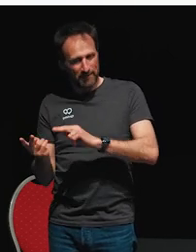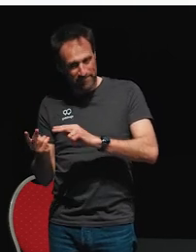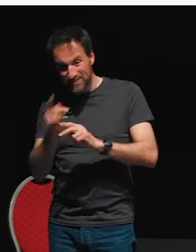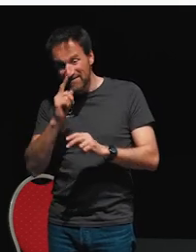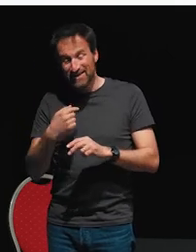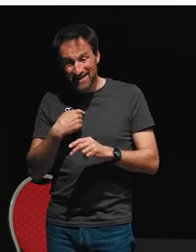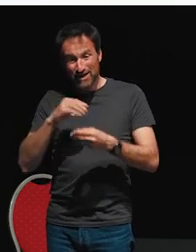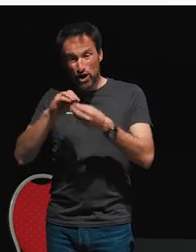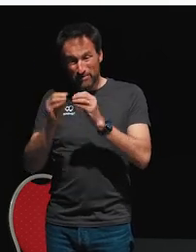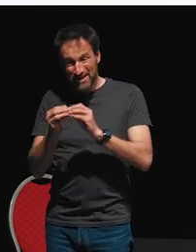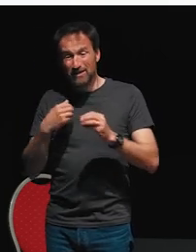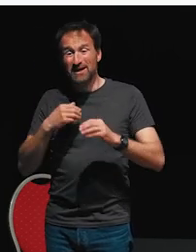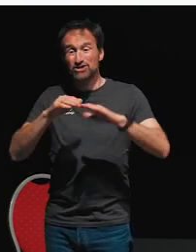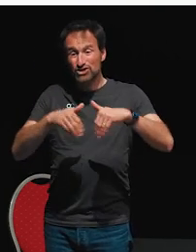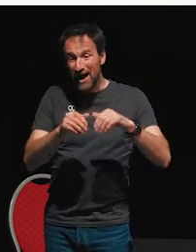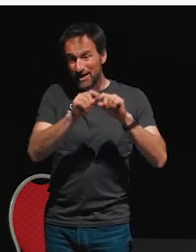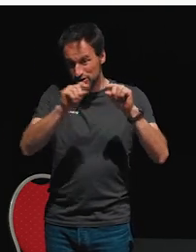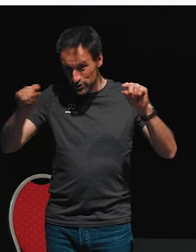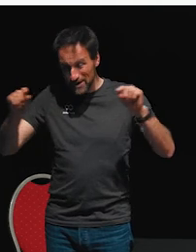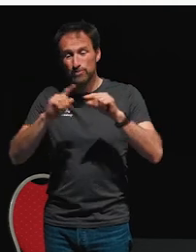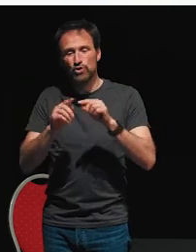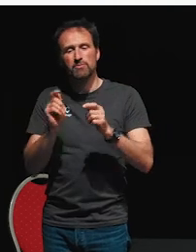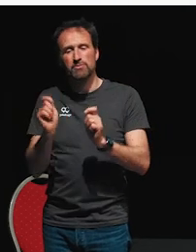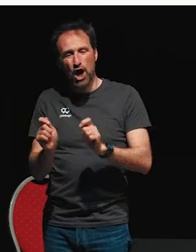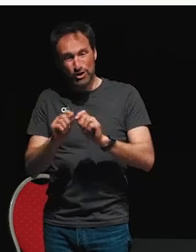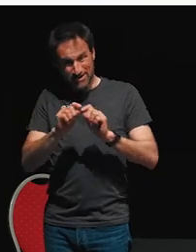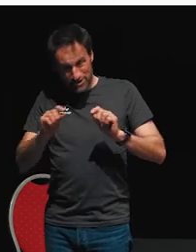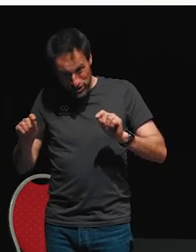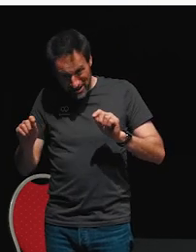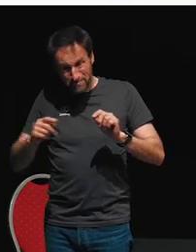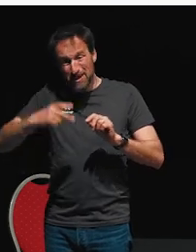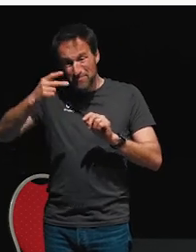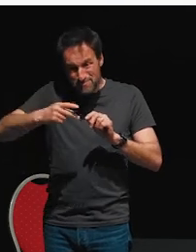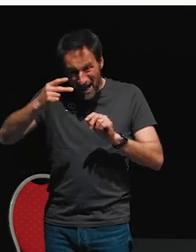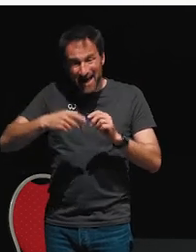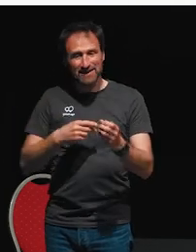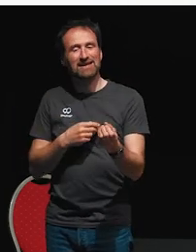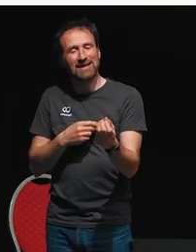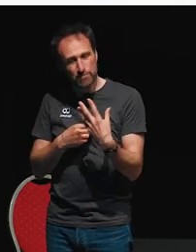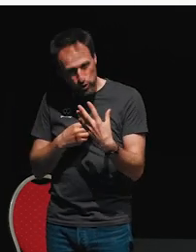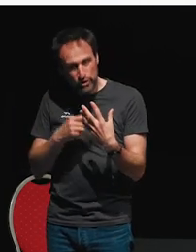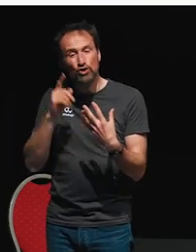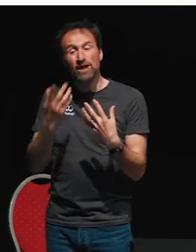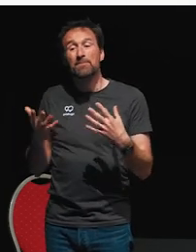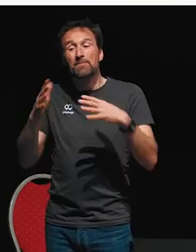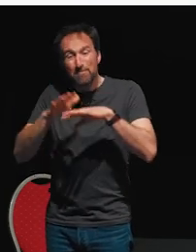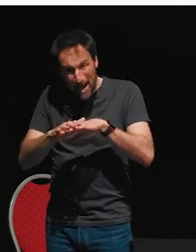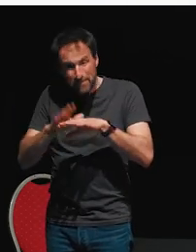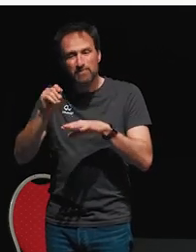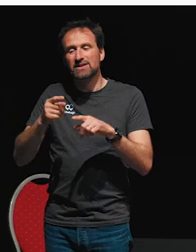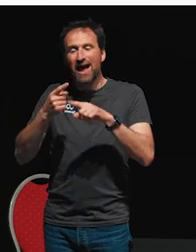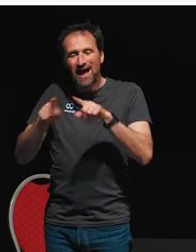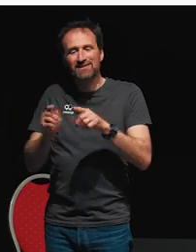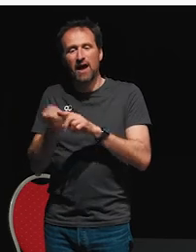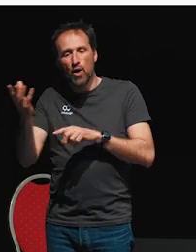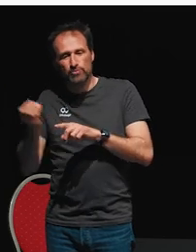start stream and pause stream to both be the input and then map them to different outputs, so map start to this